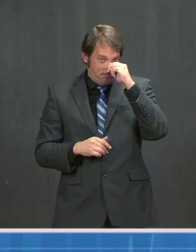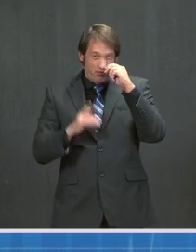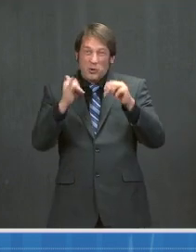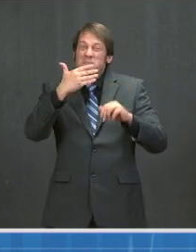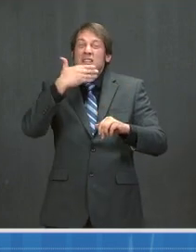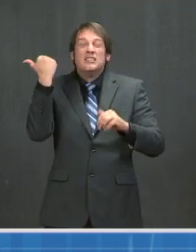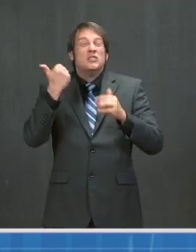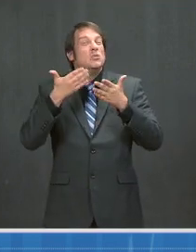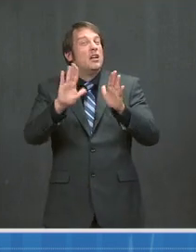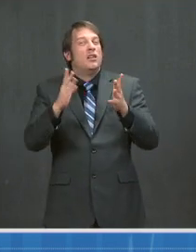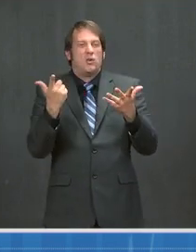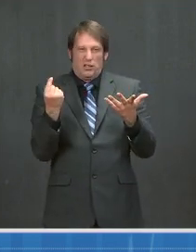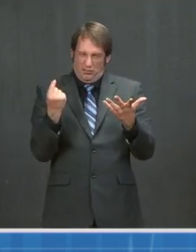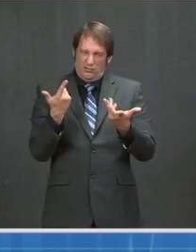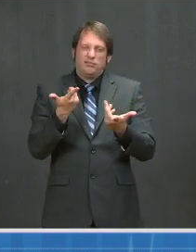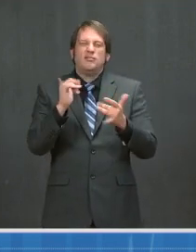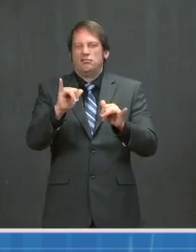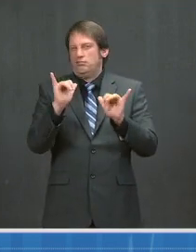Mr. Okay, next question.